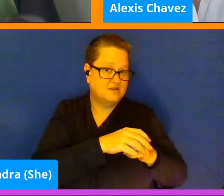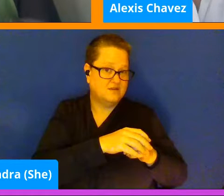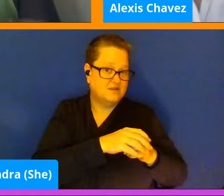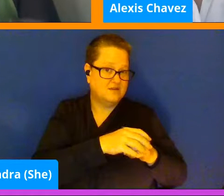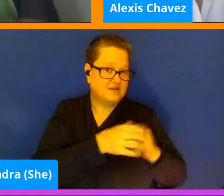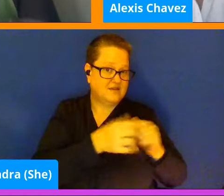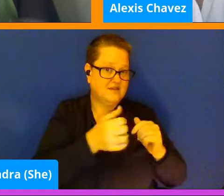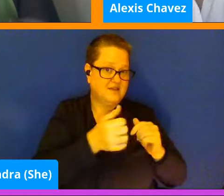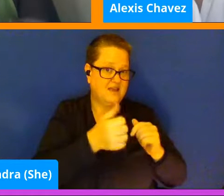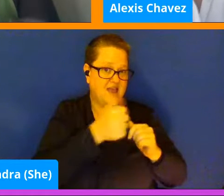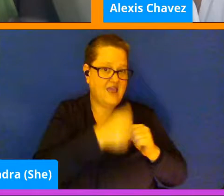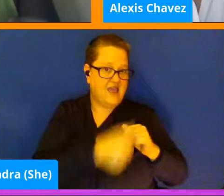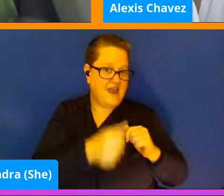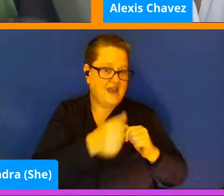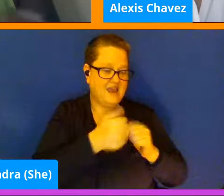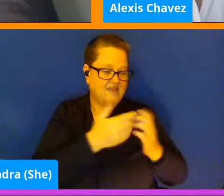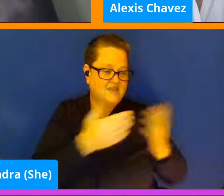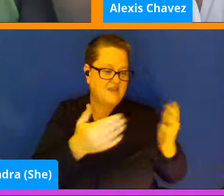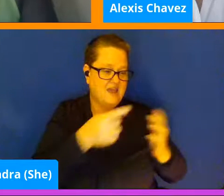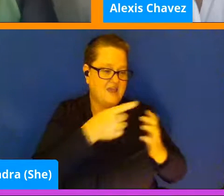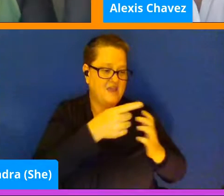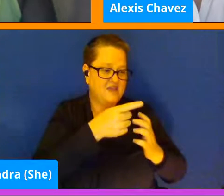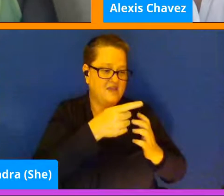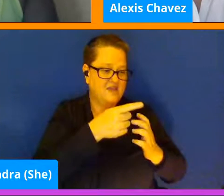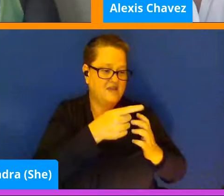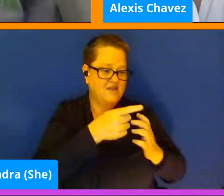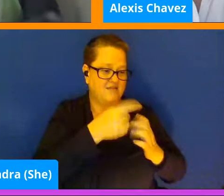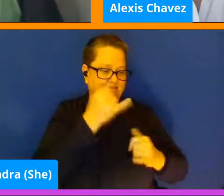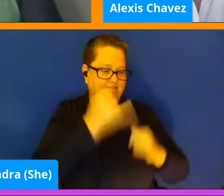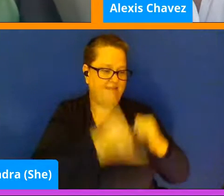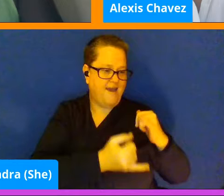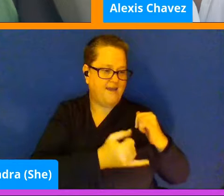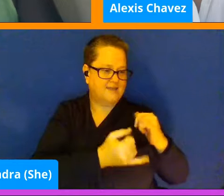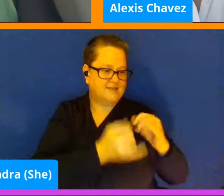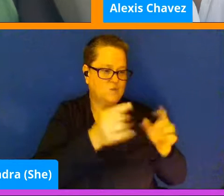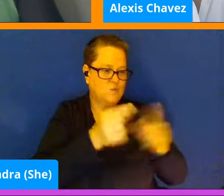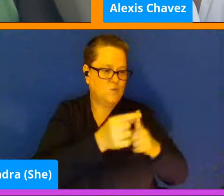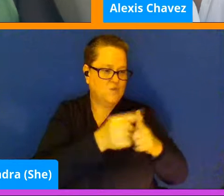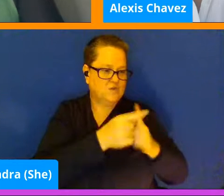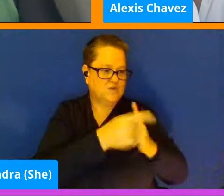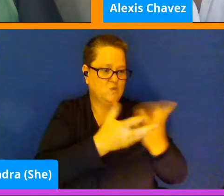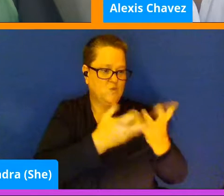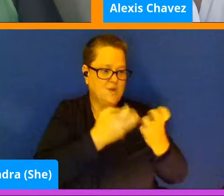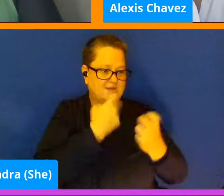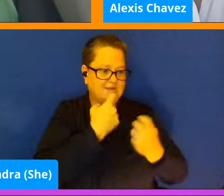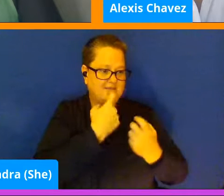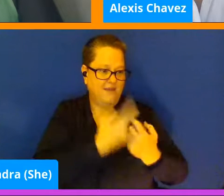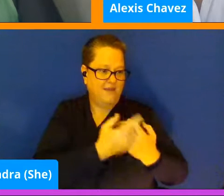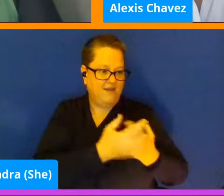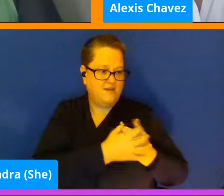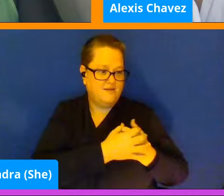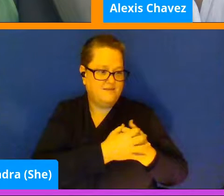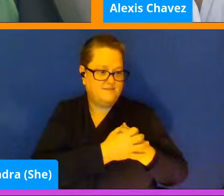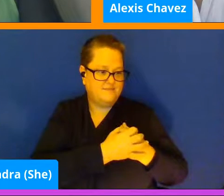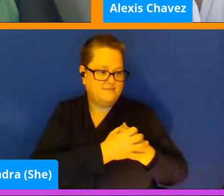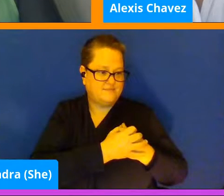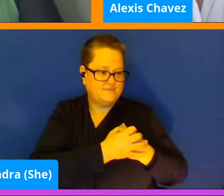anything that, any like last words you would like to say